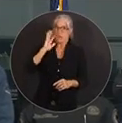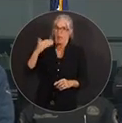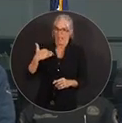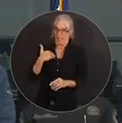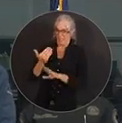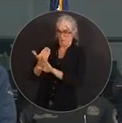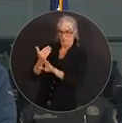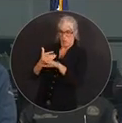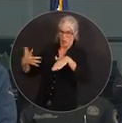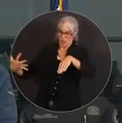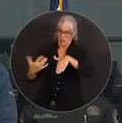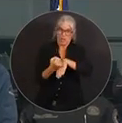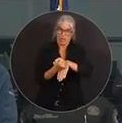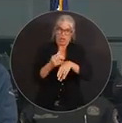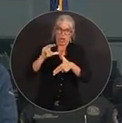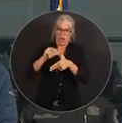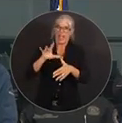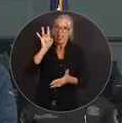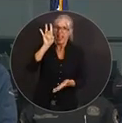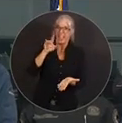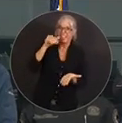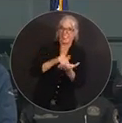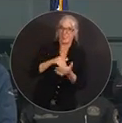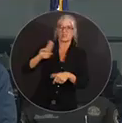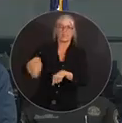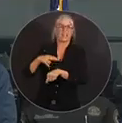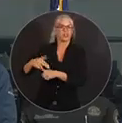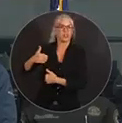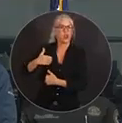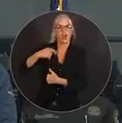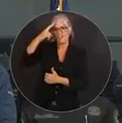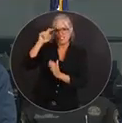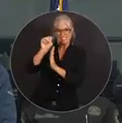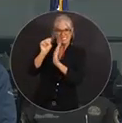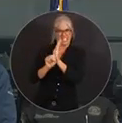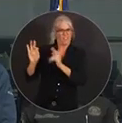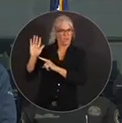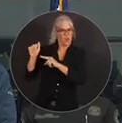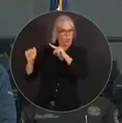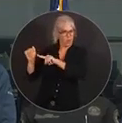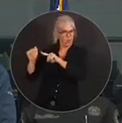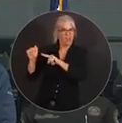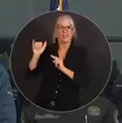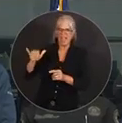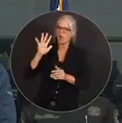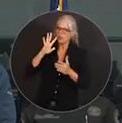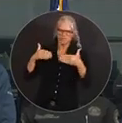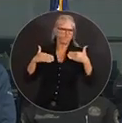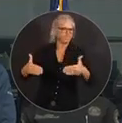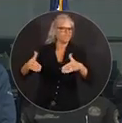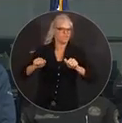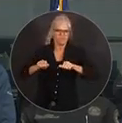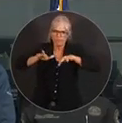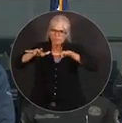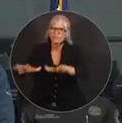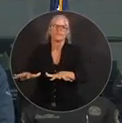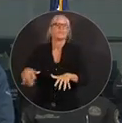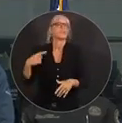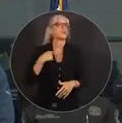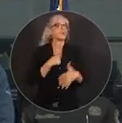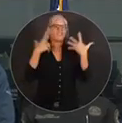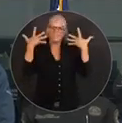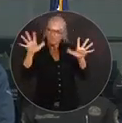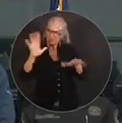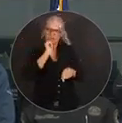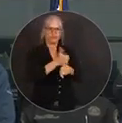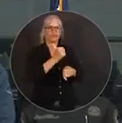8,000 National Guard for the state of Florida that will be activated. We have already on hand 34